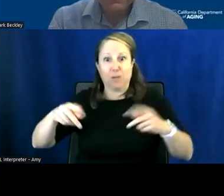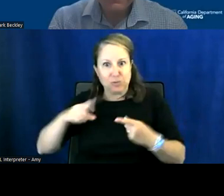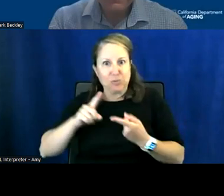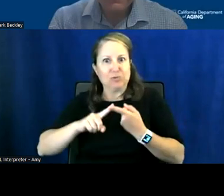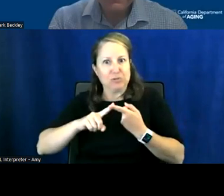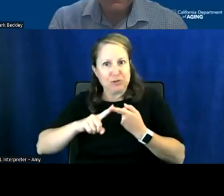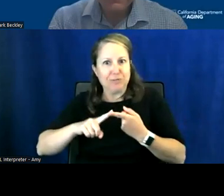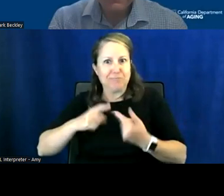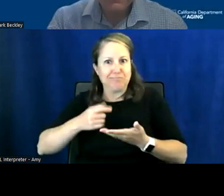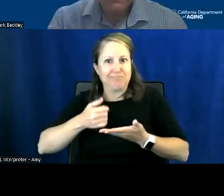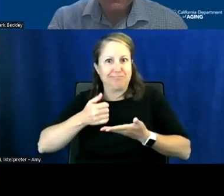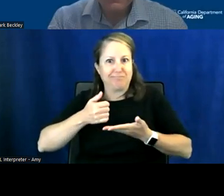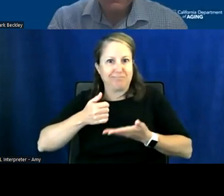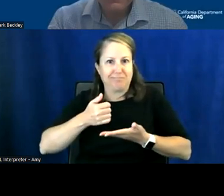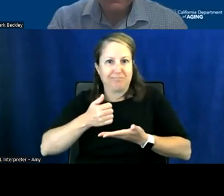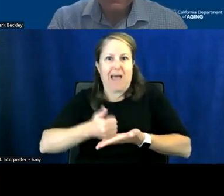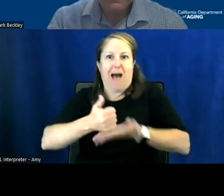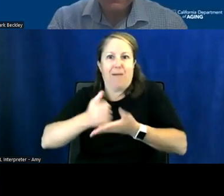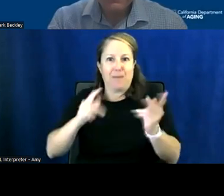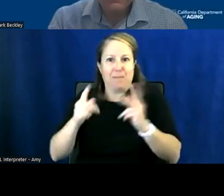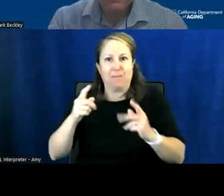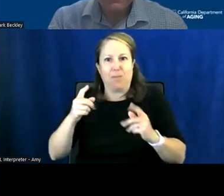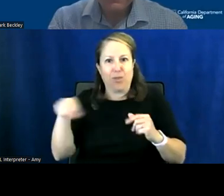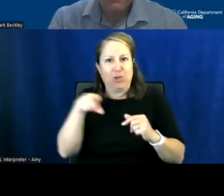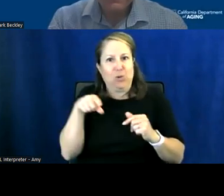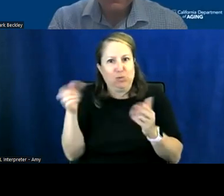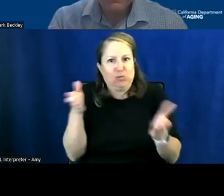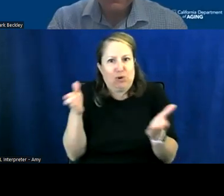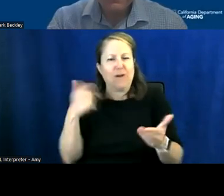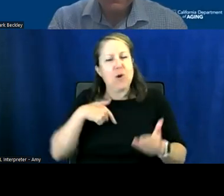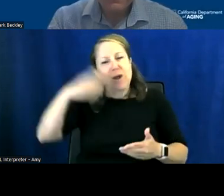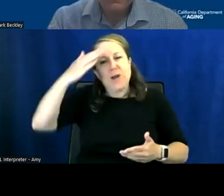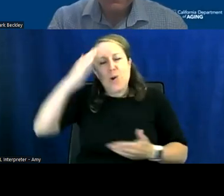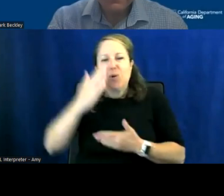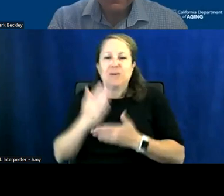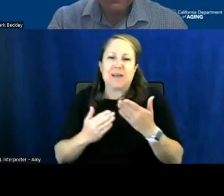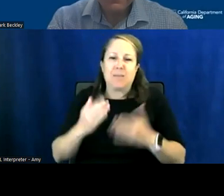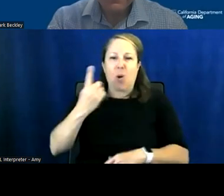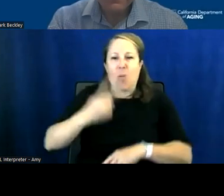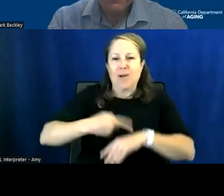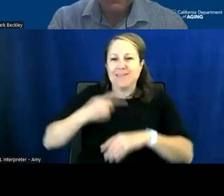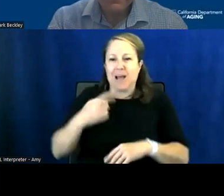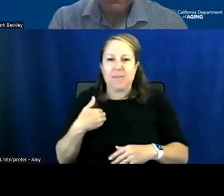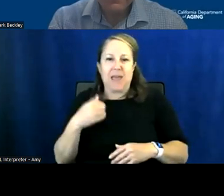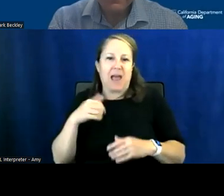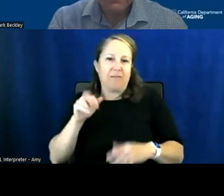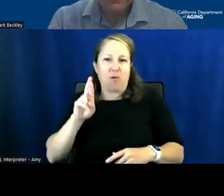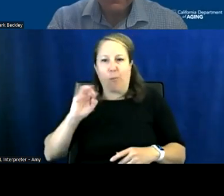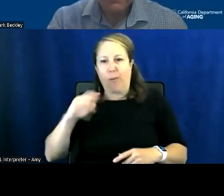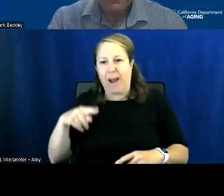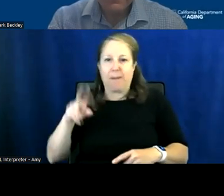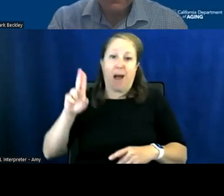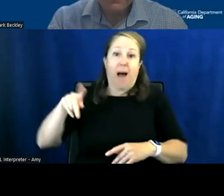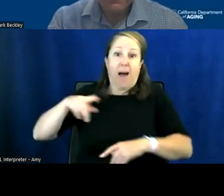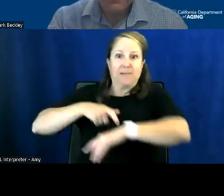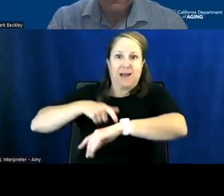locals that you serve and we are very aware that some of these are one time in nature they come with a ramp up and then they come with a ramp down so that that can be a